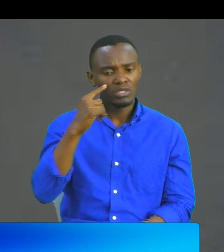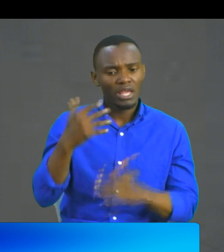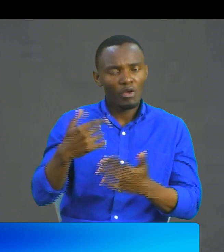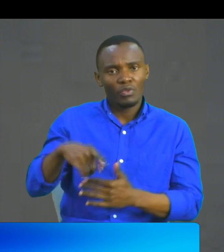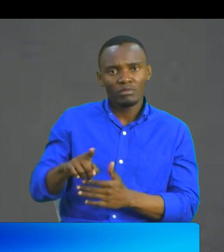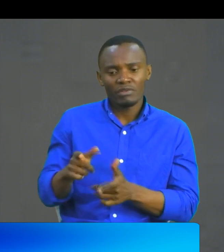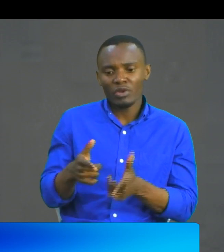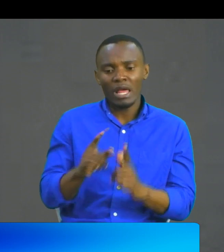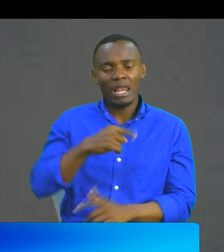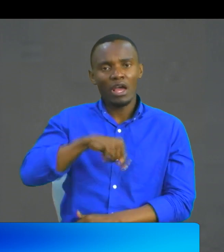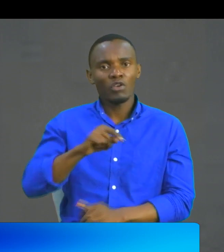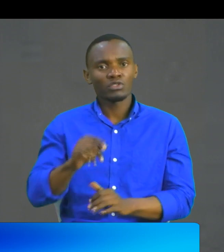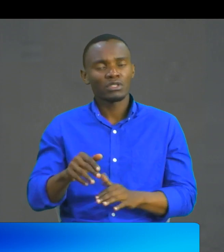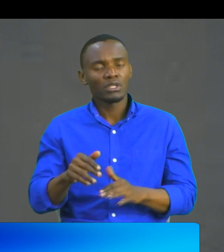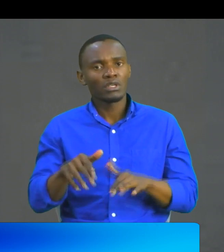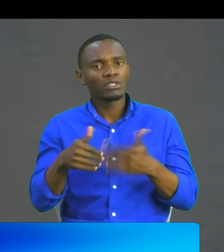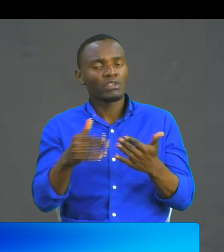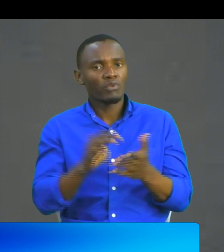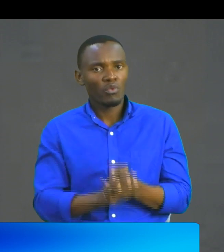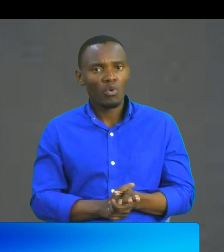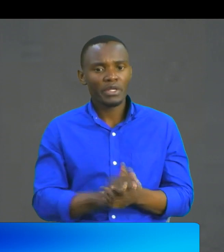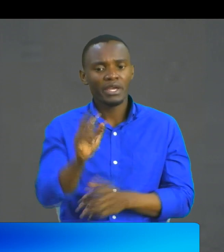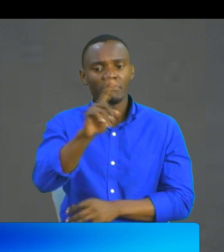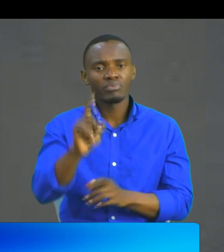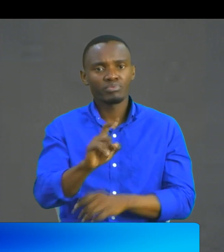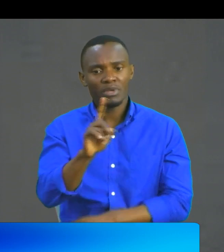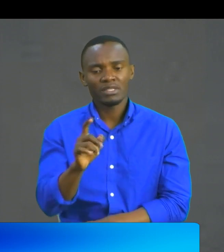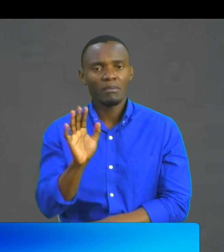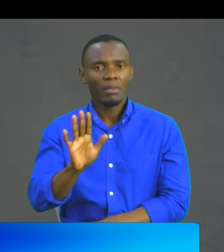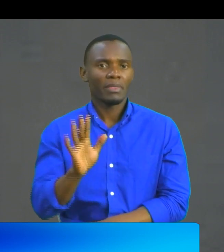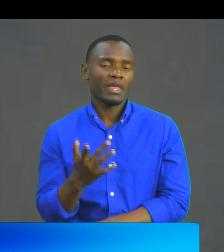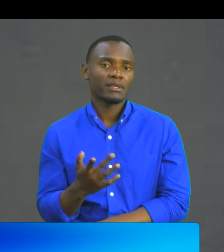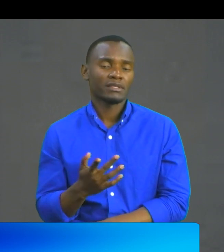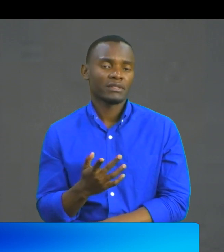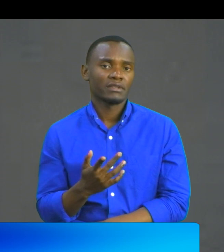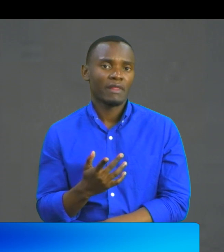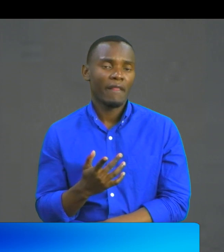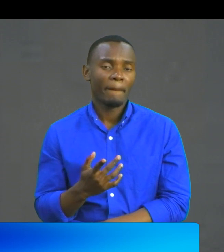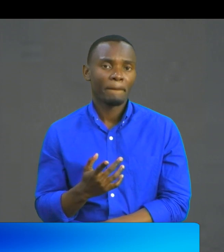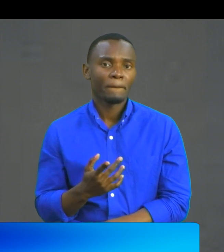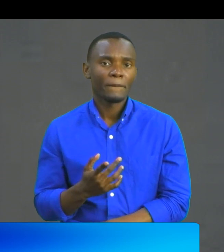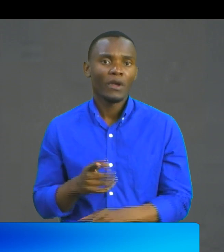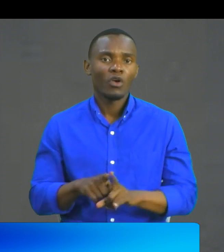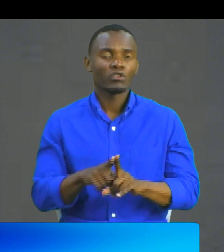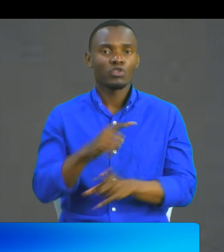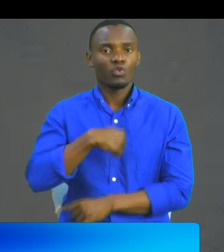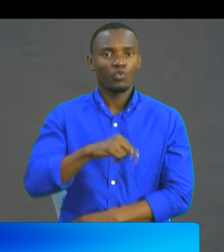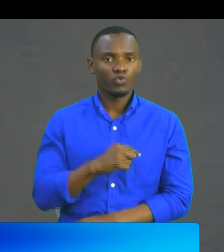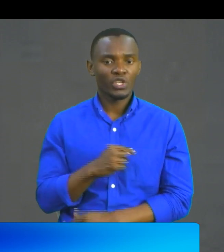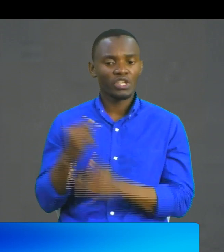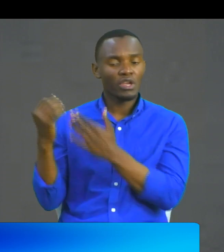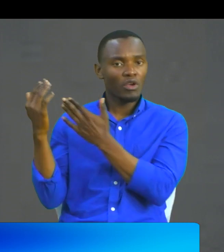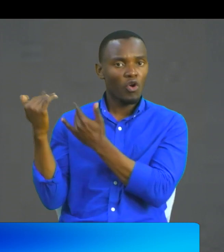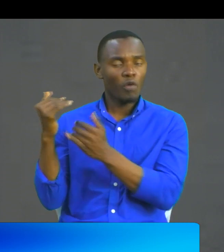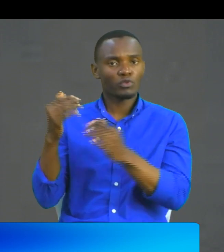to offer NEC courses and probably even examinable courses by NEC. And we are also looking into partnering with Oshua